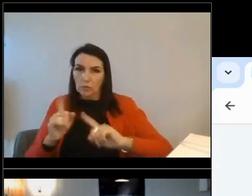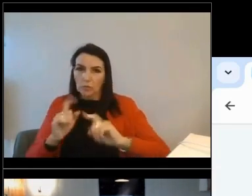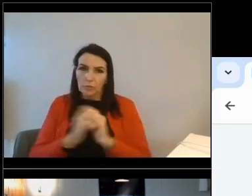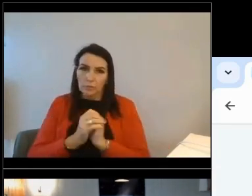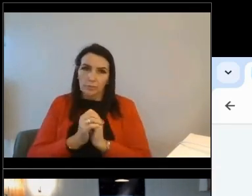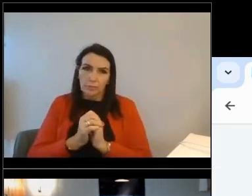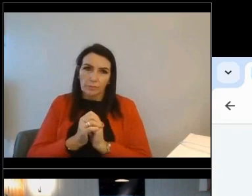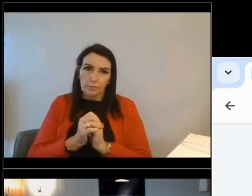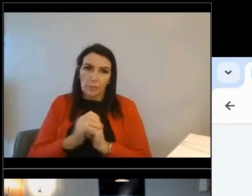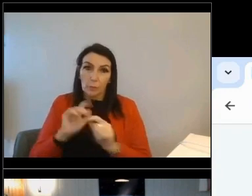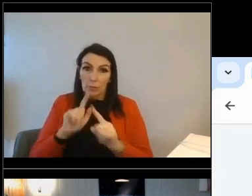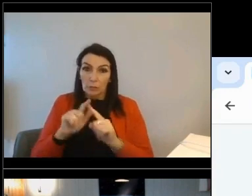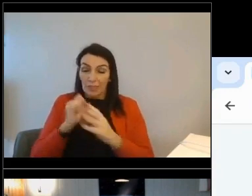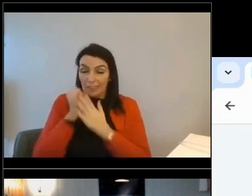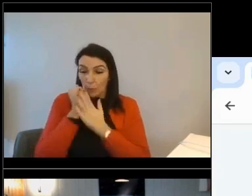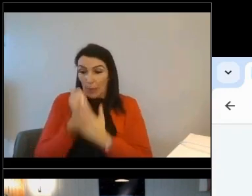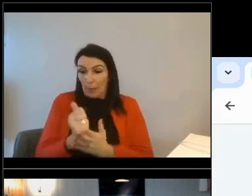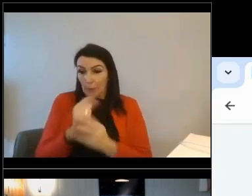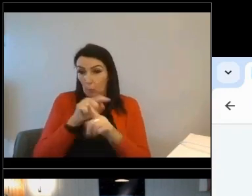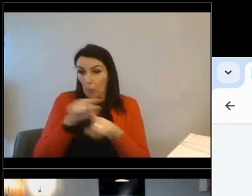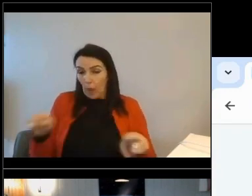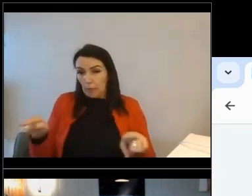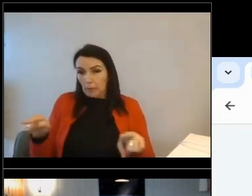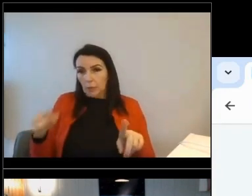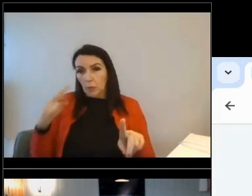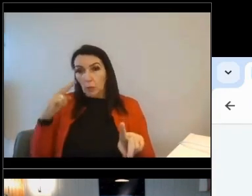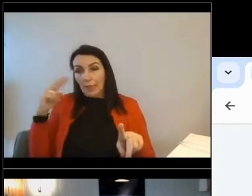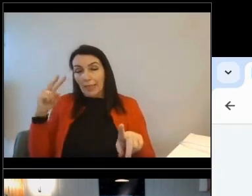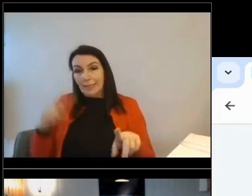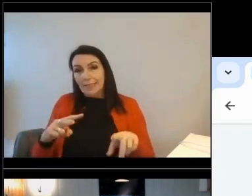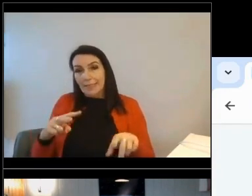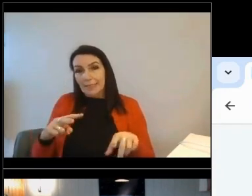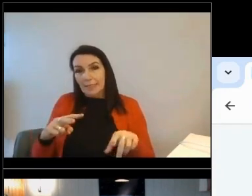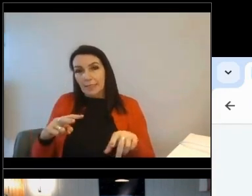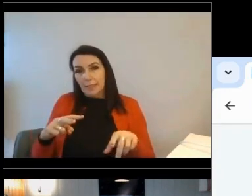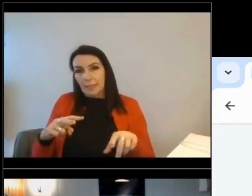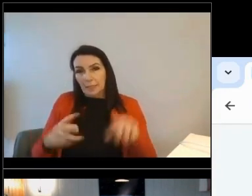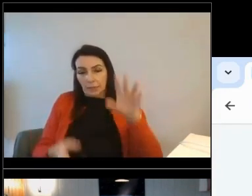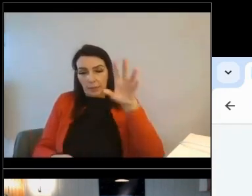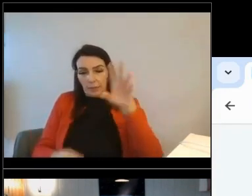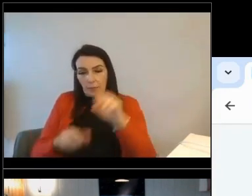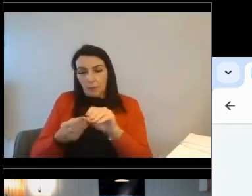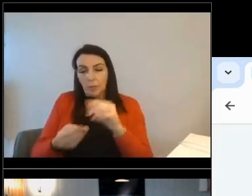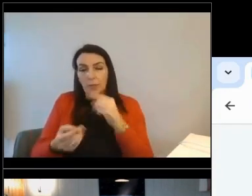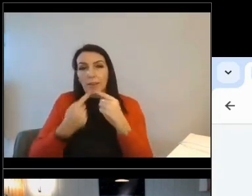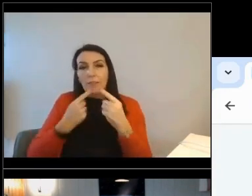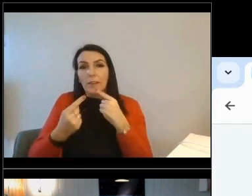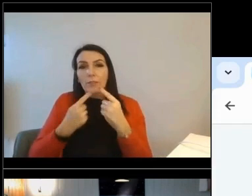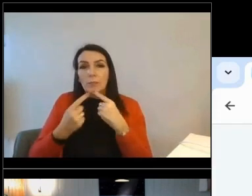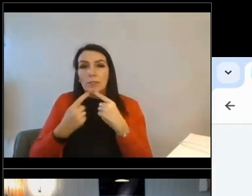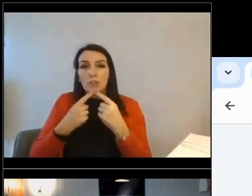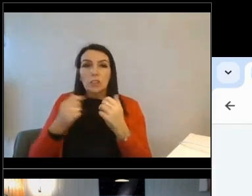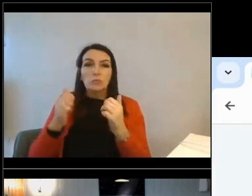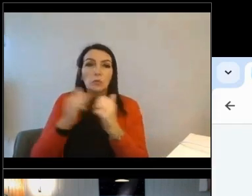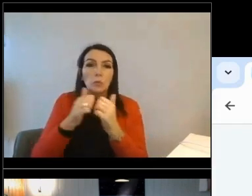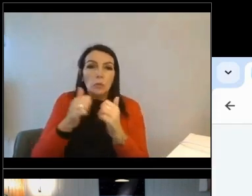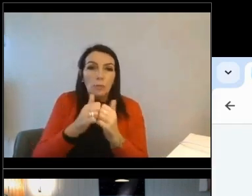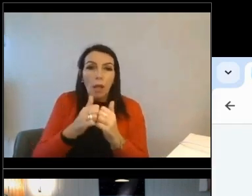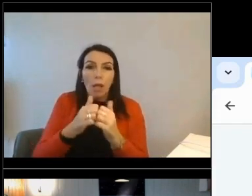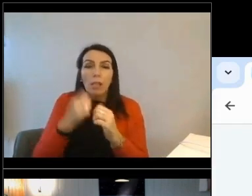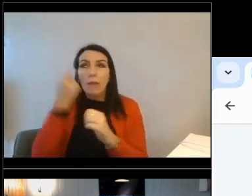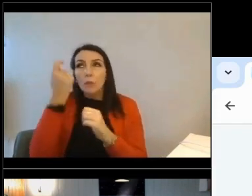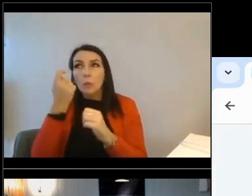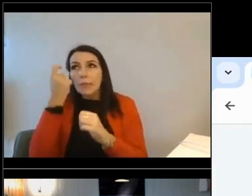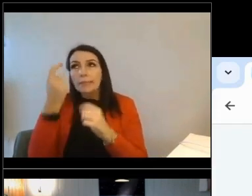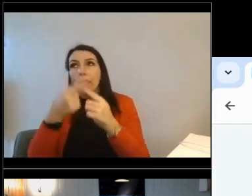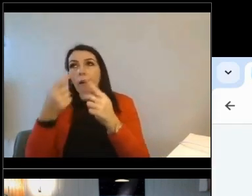help them as much with that part. And you'll see here that we've included some information around superability, what needs to be considered if you're looking